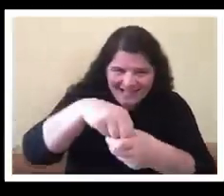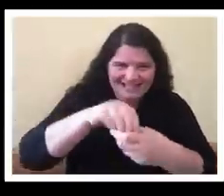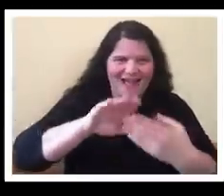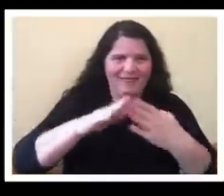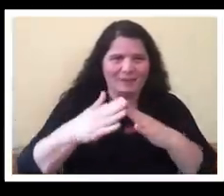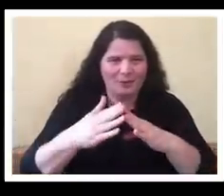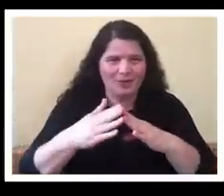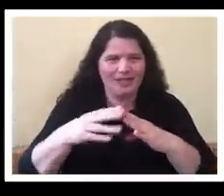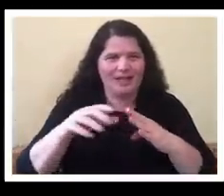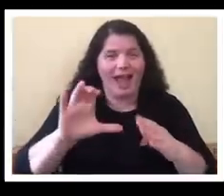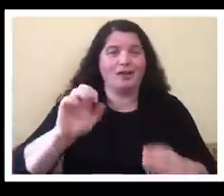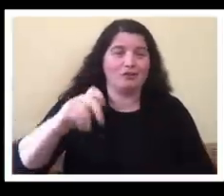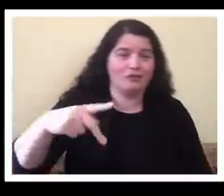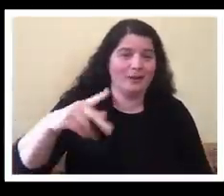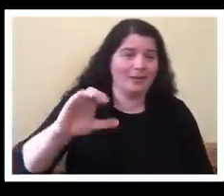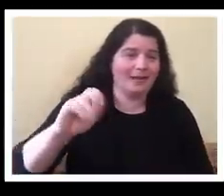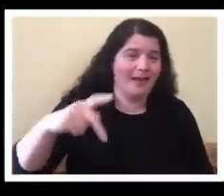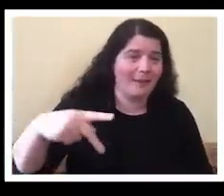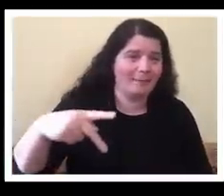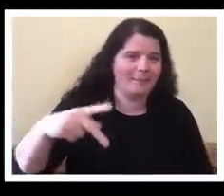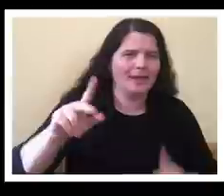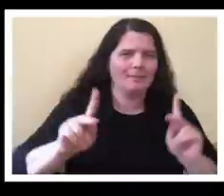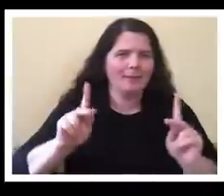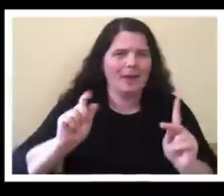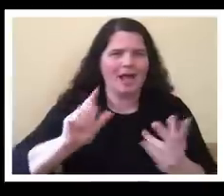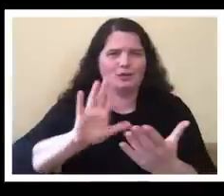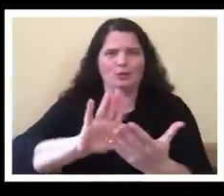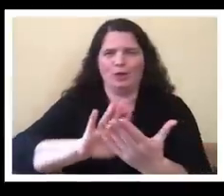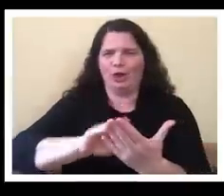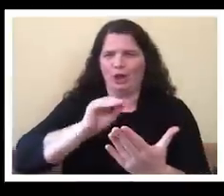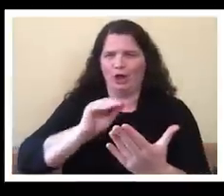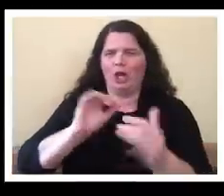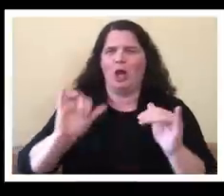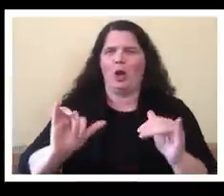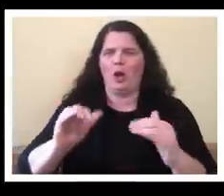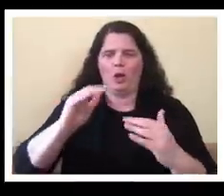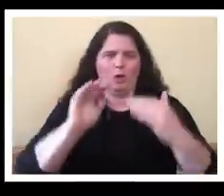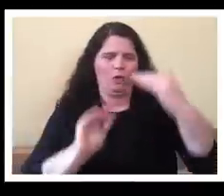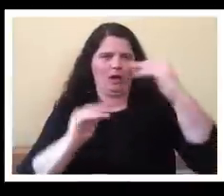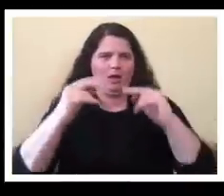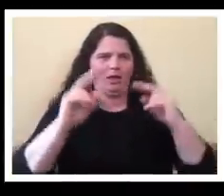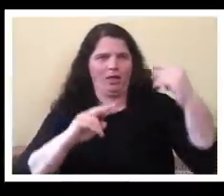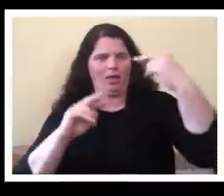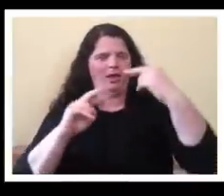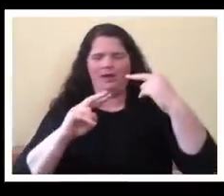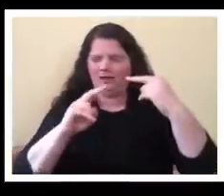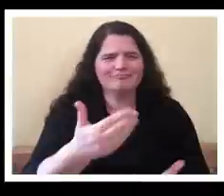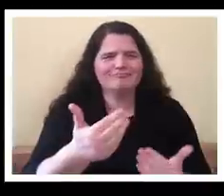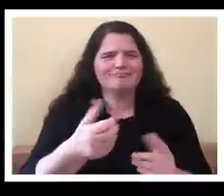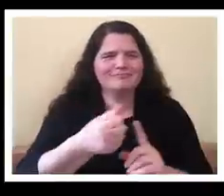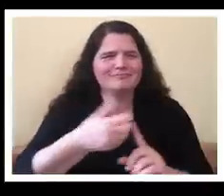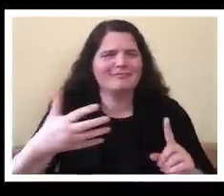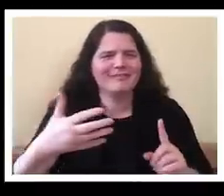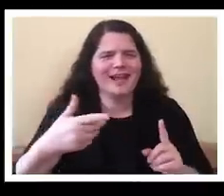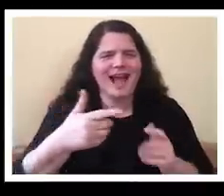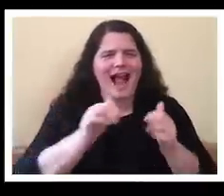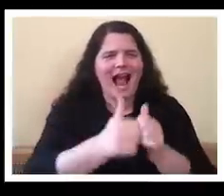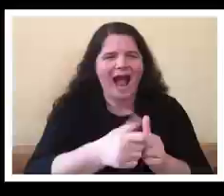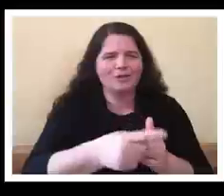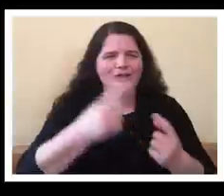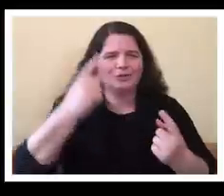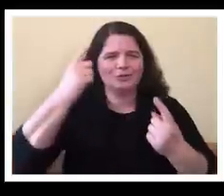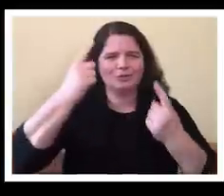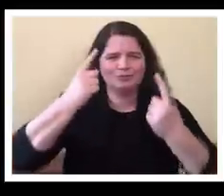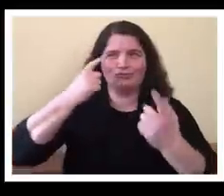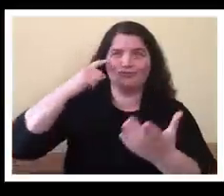had to learn and be intentional about getting outside of those hierarchies how did you think about that how did you recognize